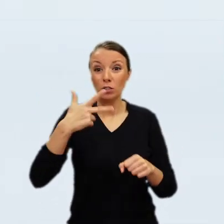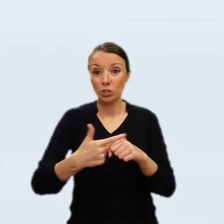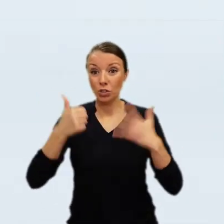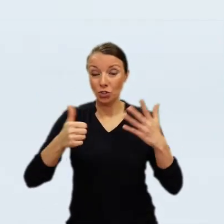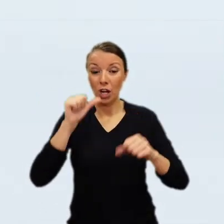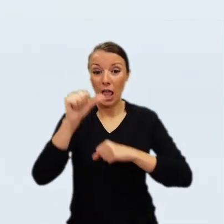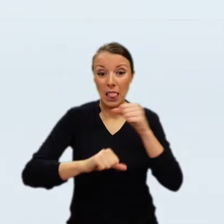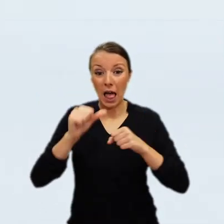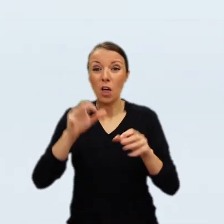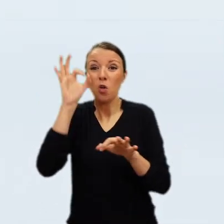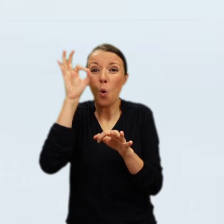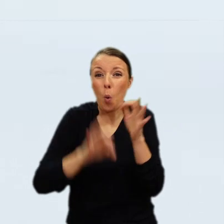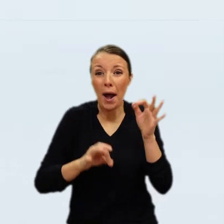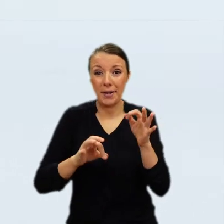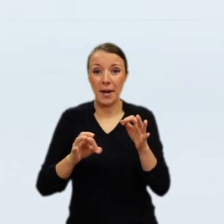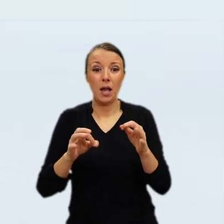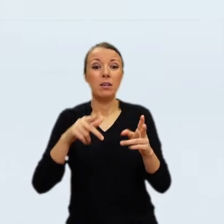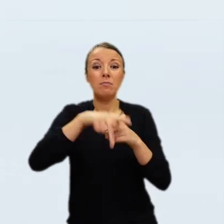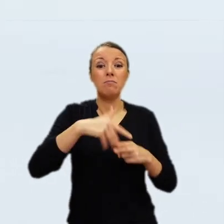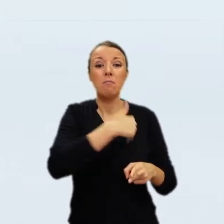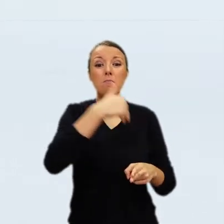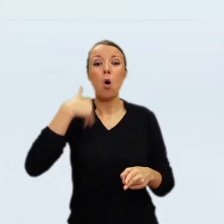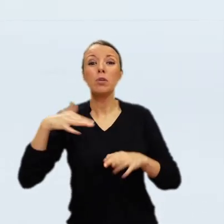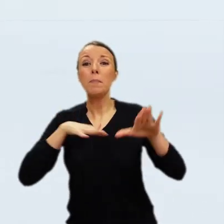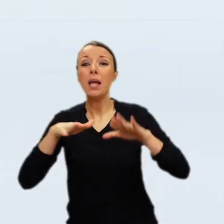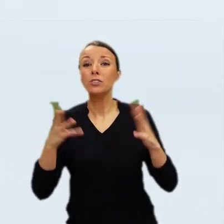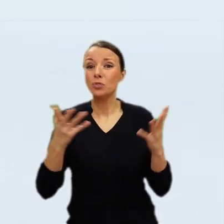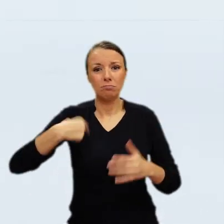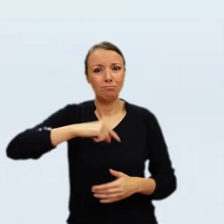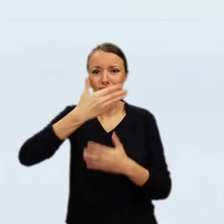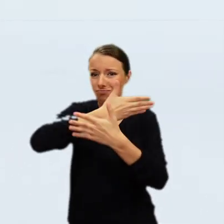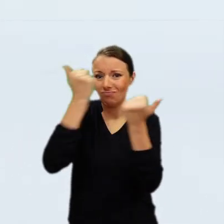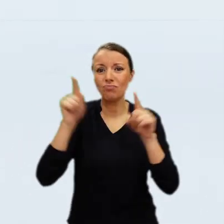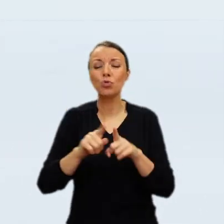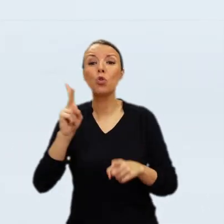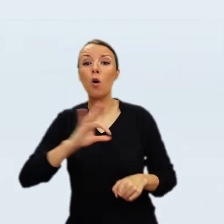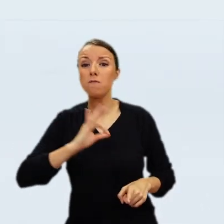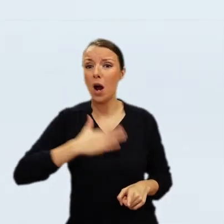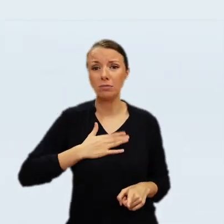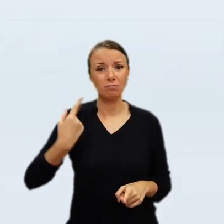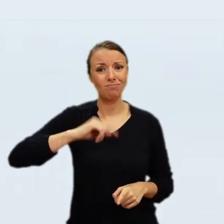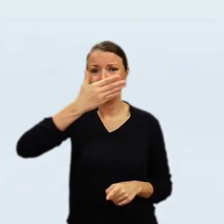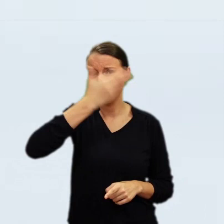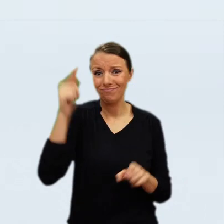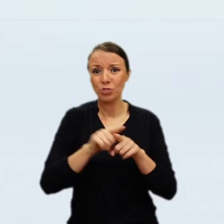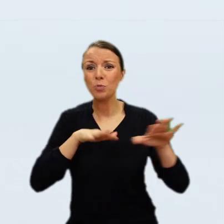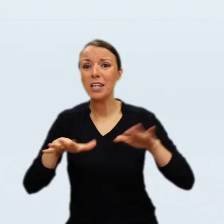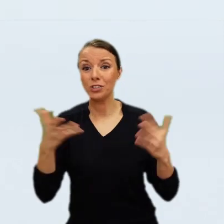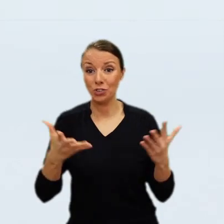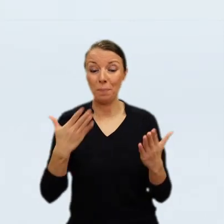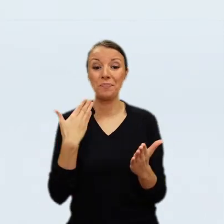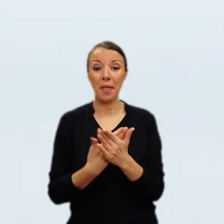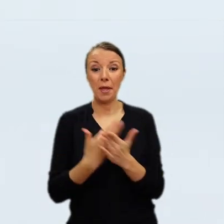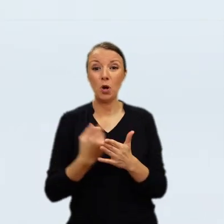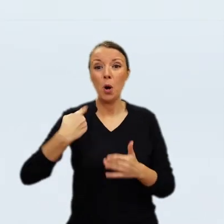documentary mention of the painting. This was discovered and published by Andrew Czechanowiecki in 1960.